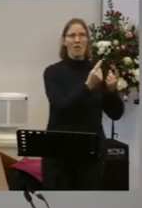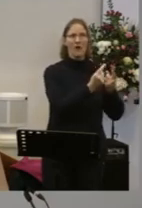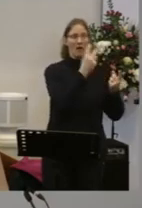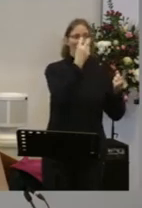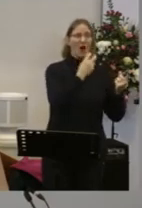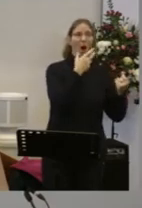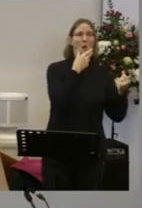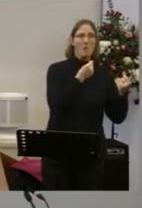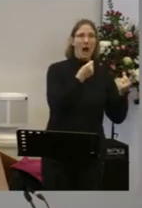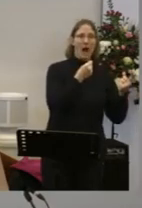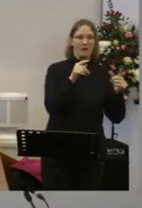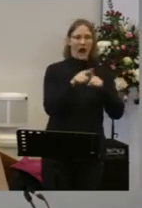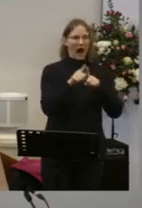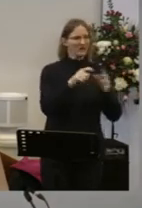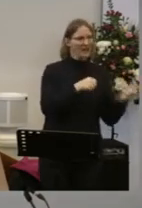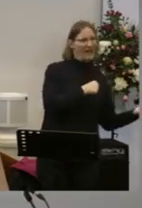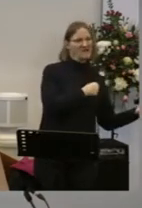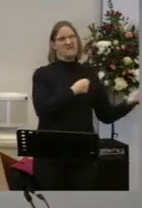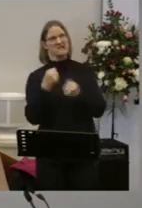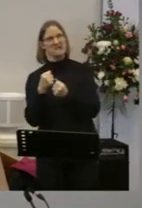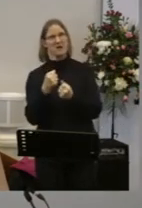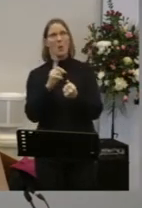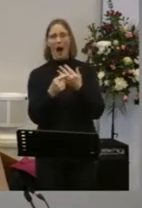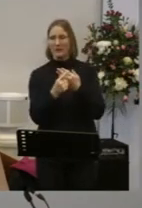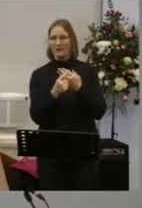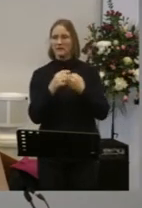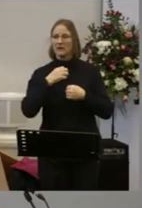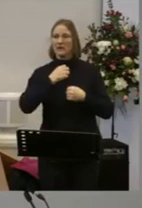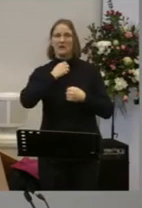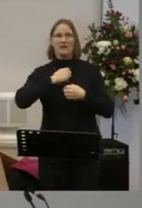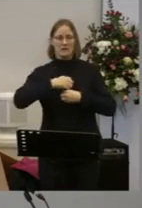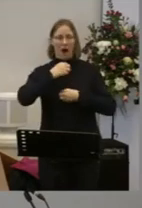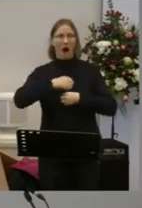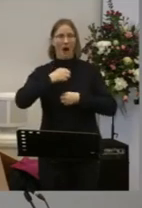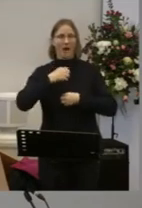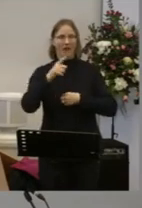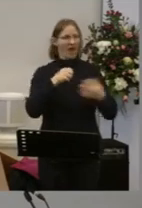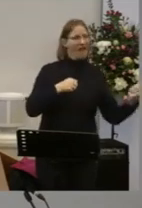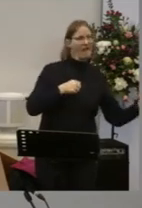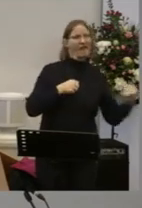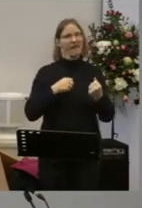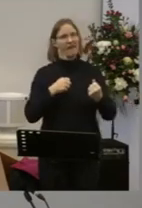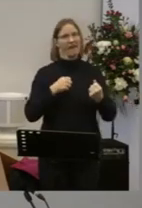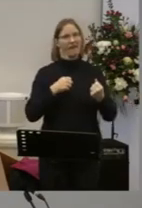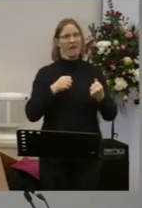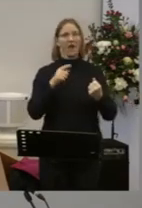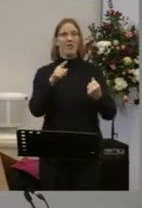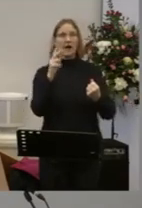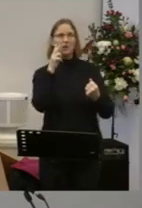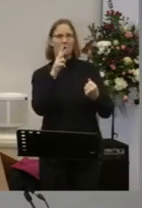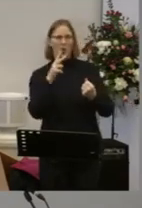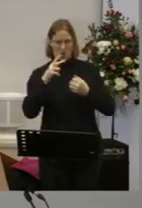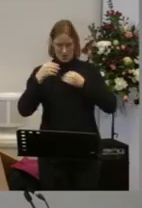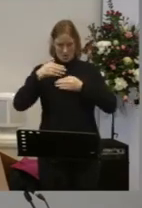tie got pulled aside And underneath his tie They saw That he was wearing The Congressional Medal of